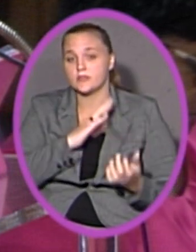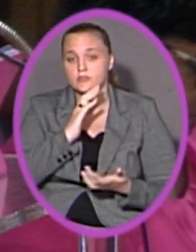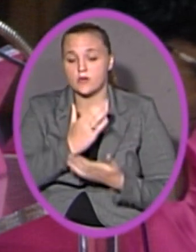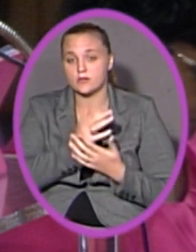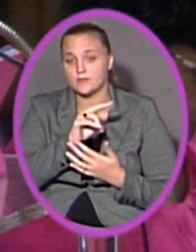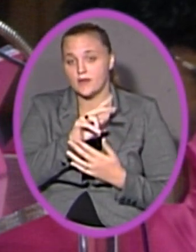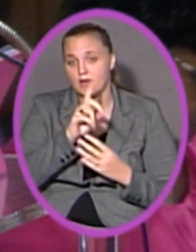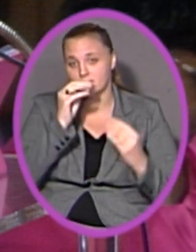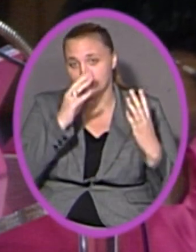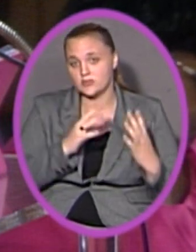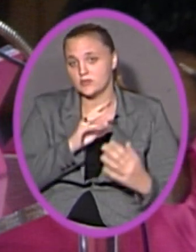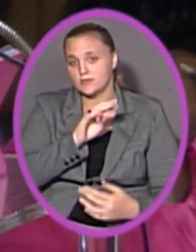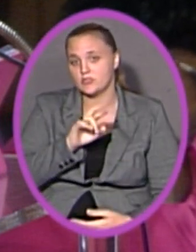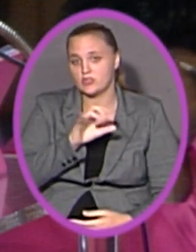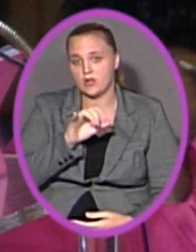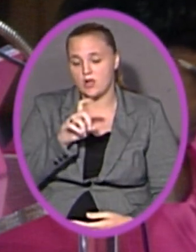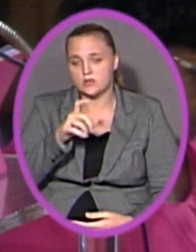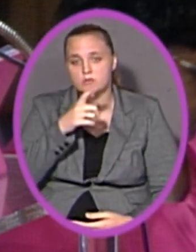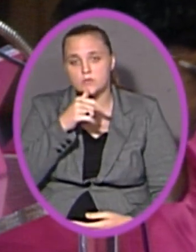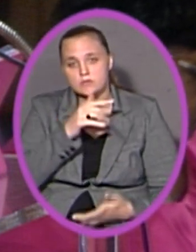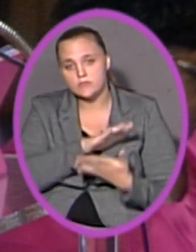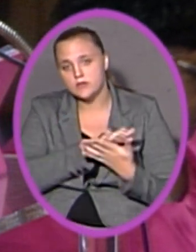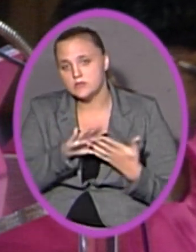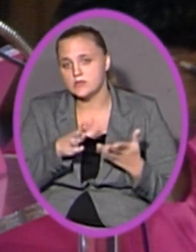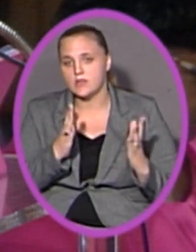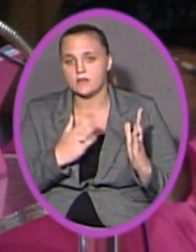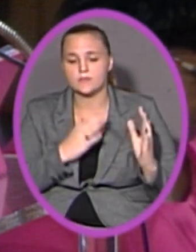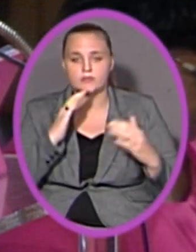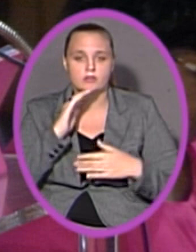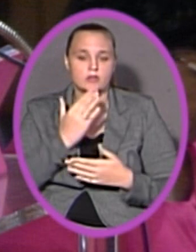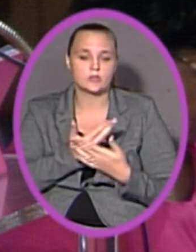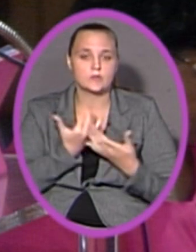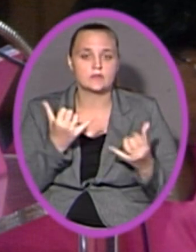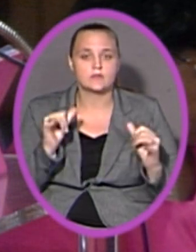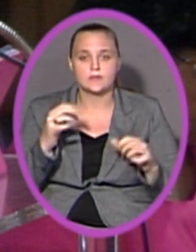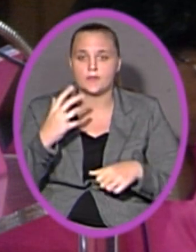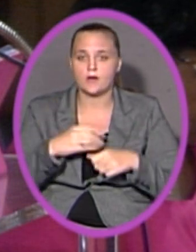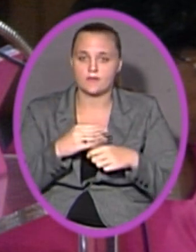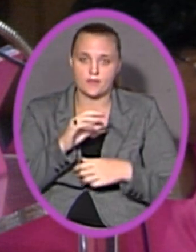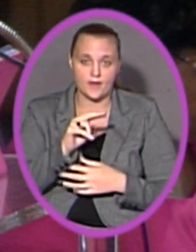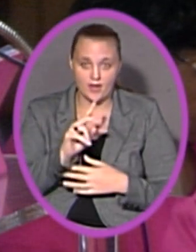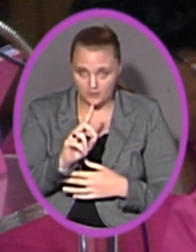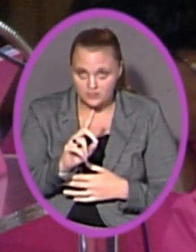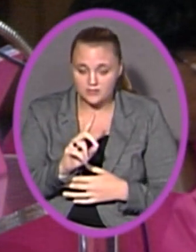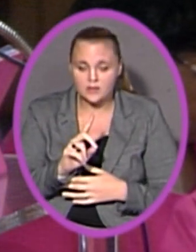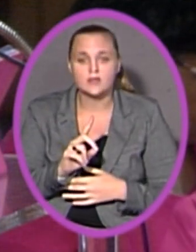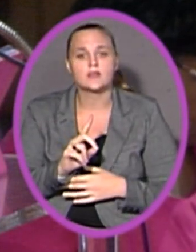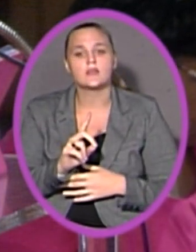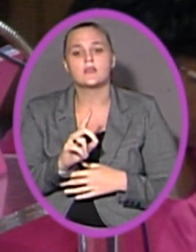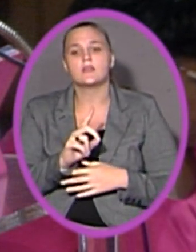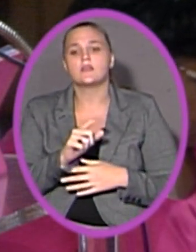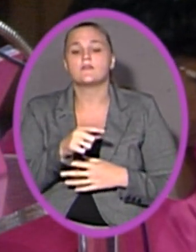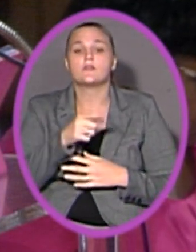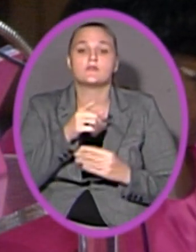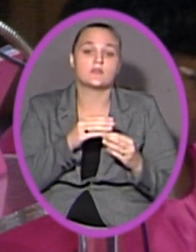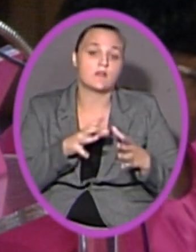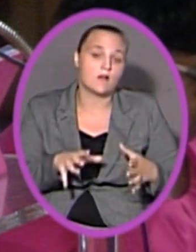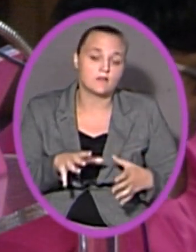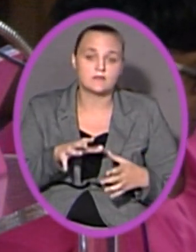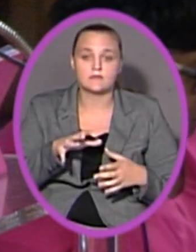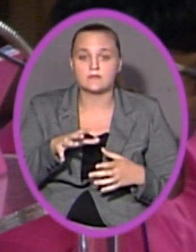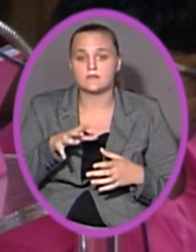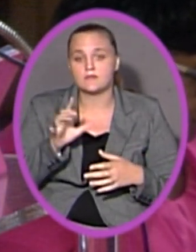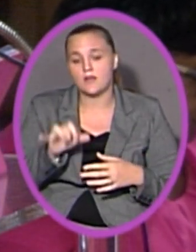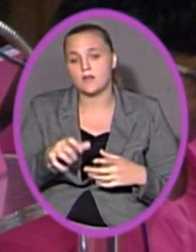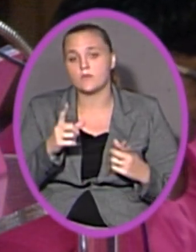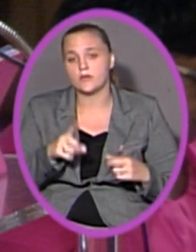band teacher, Mr. Cox, who graciously allows my daughter to still be part of the band, even though she lost the selective when her